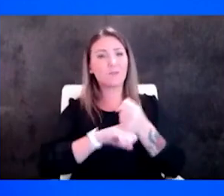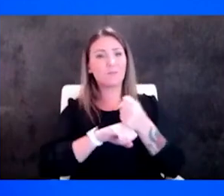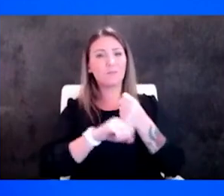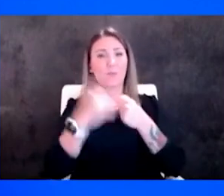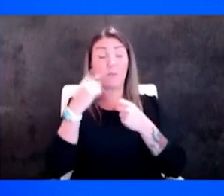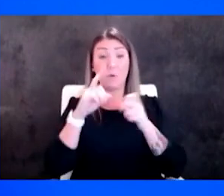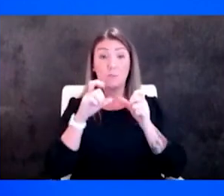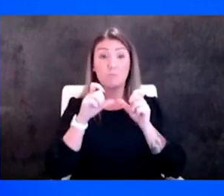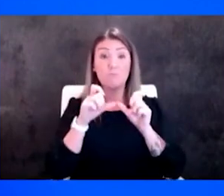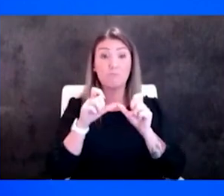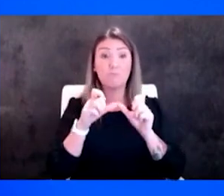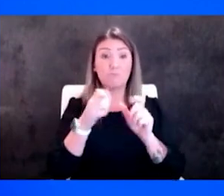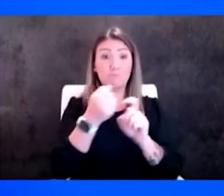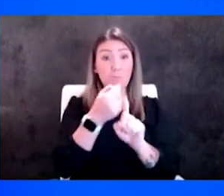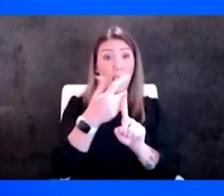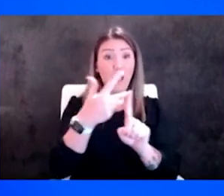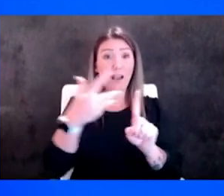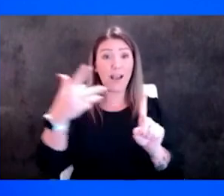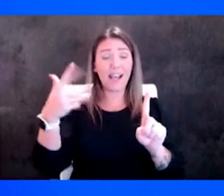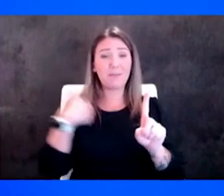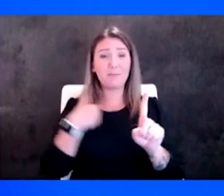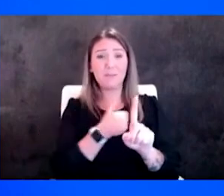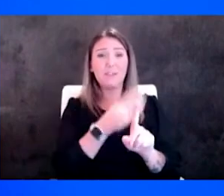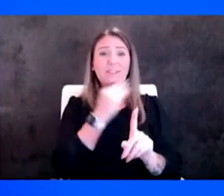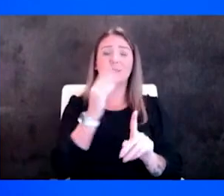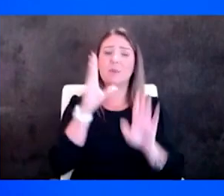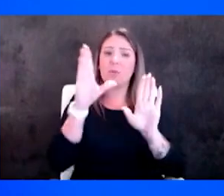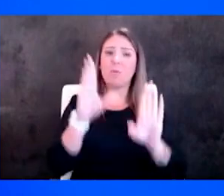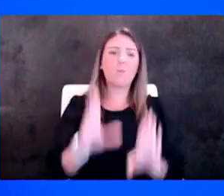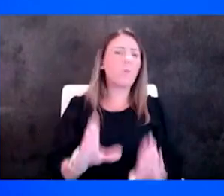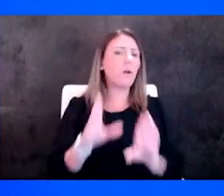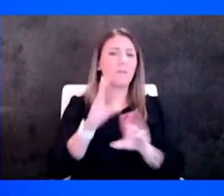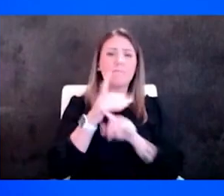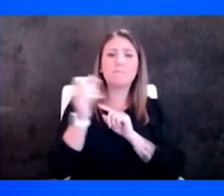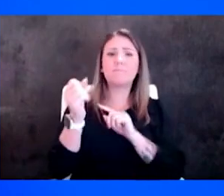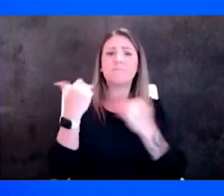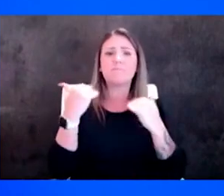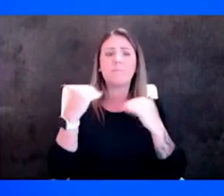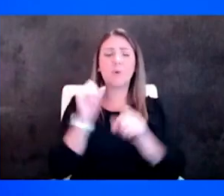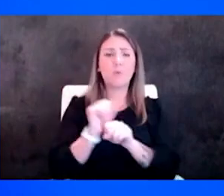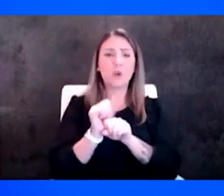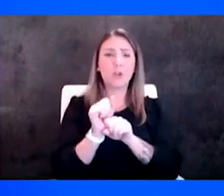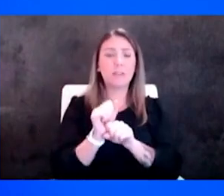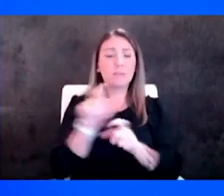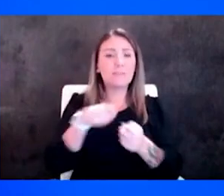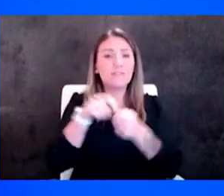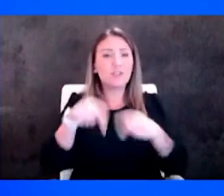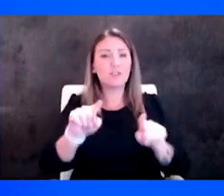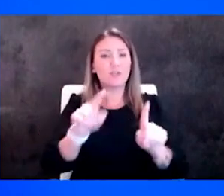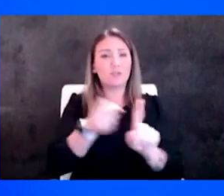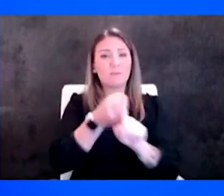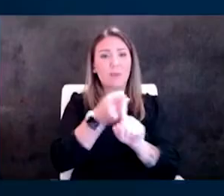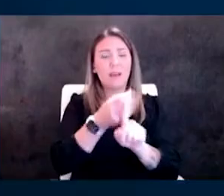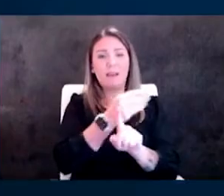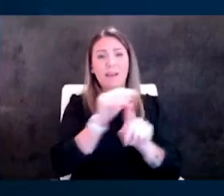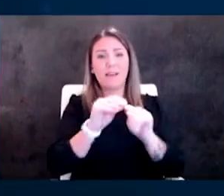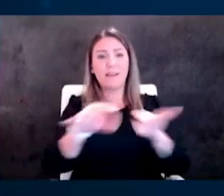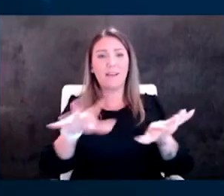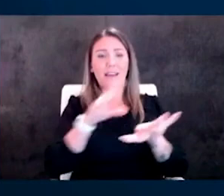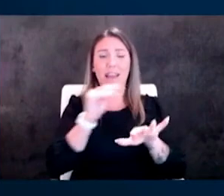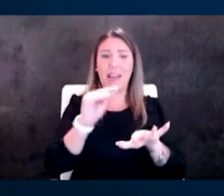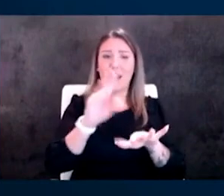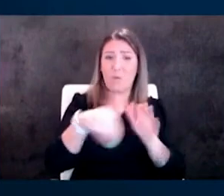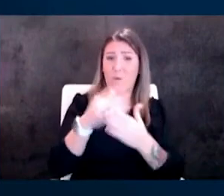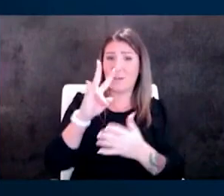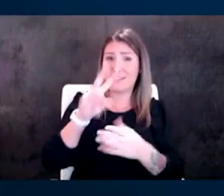growing membership and they've done some phenomenal work particularly during the pandemic but throughout our entire seven years yeah that has been